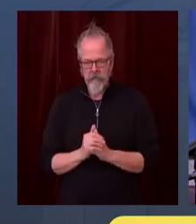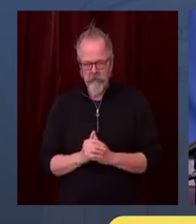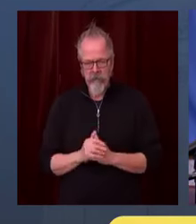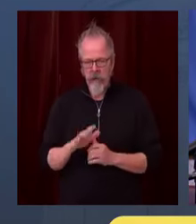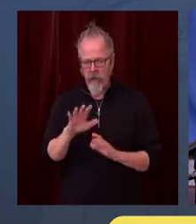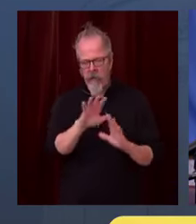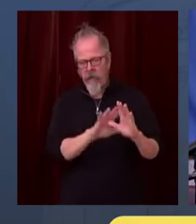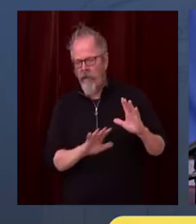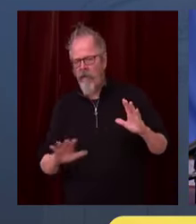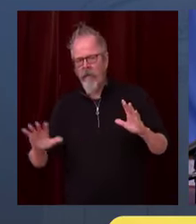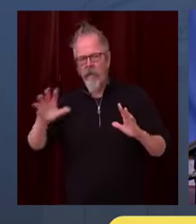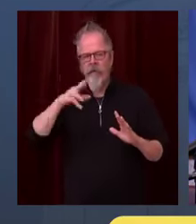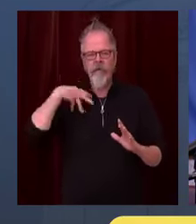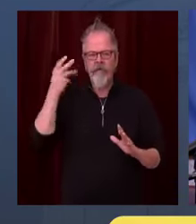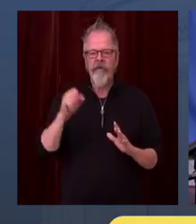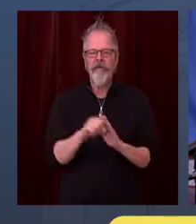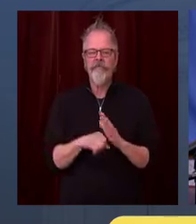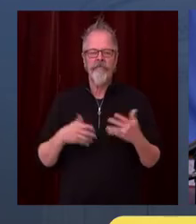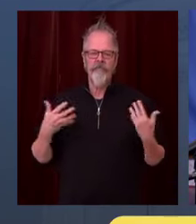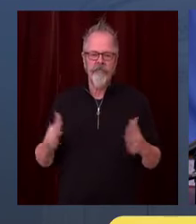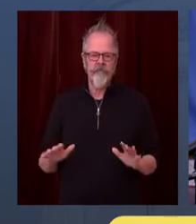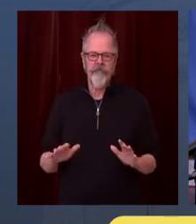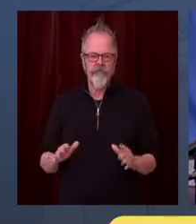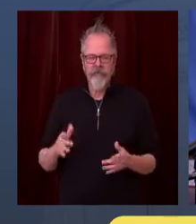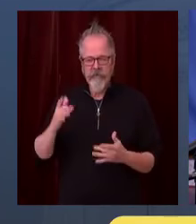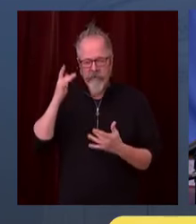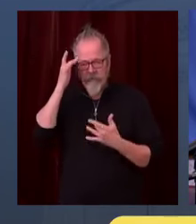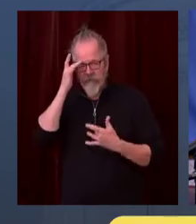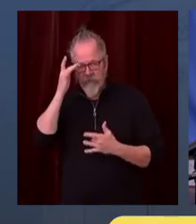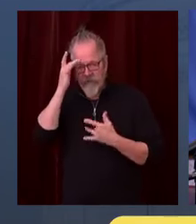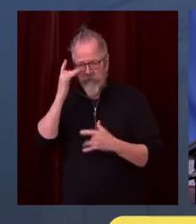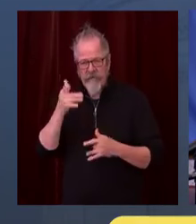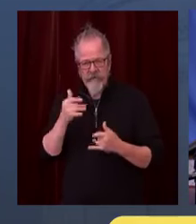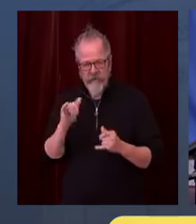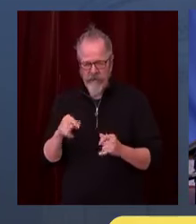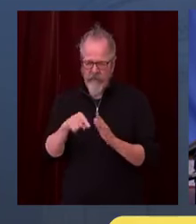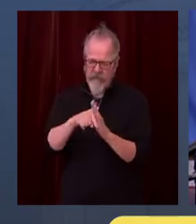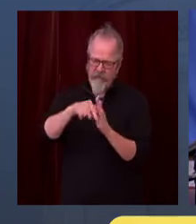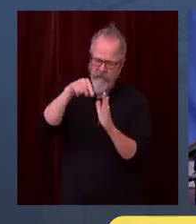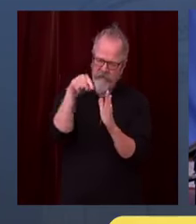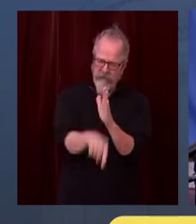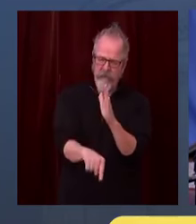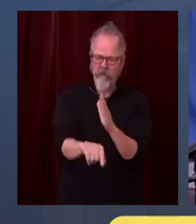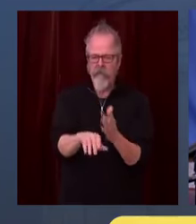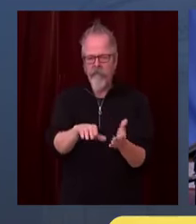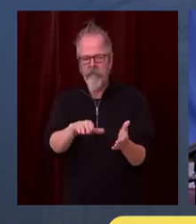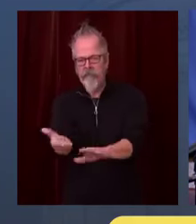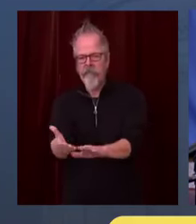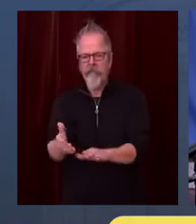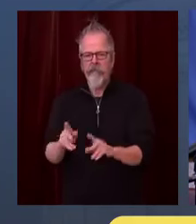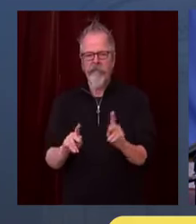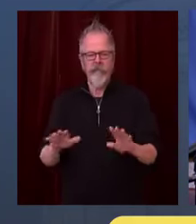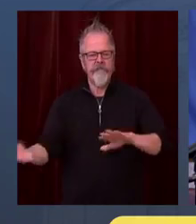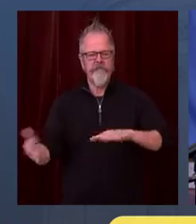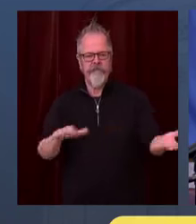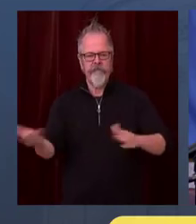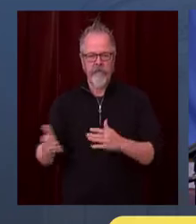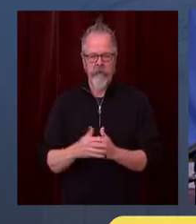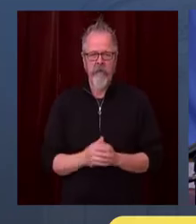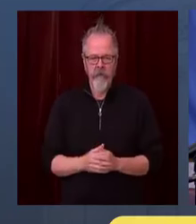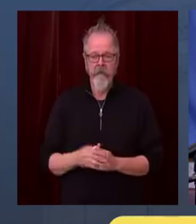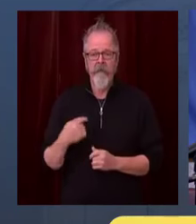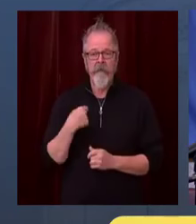disease. Left unchecked, it will assuredly result in grossly